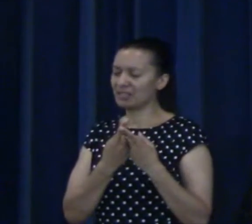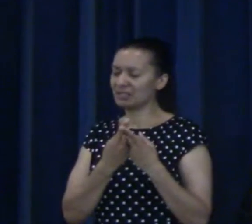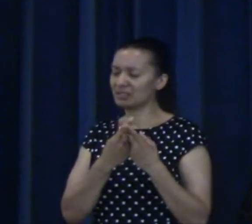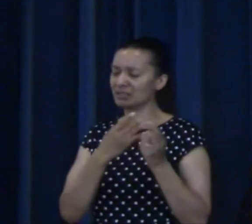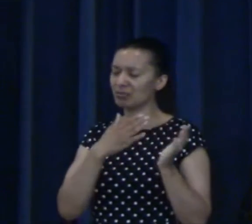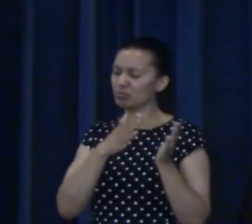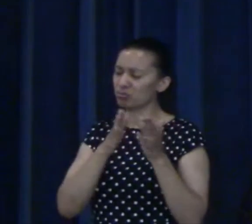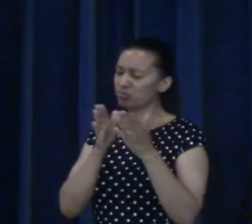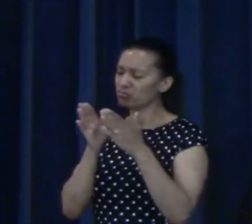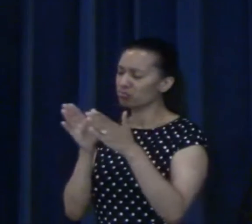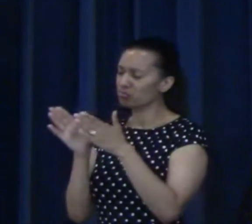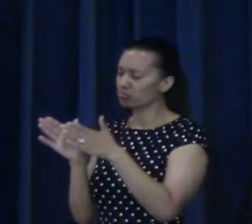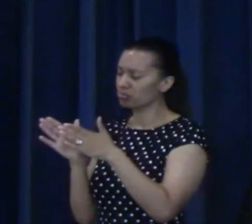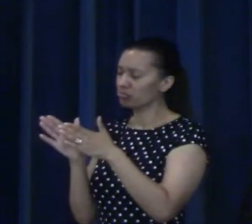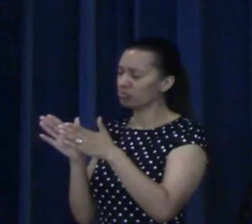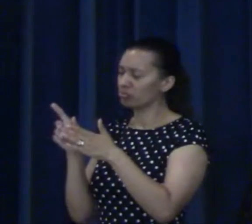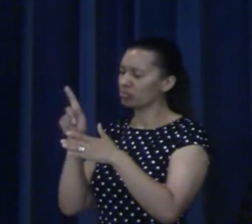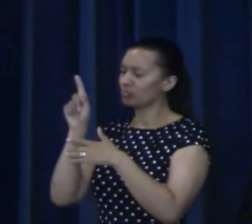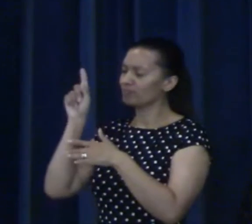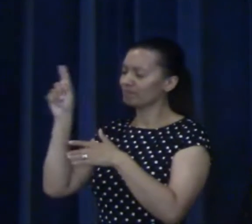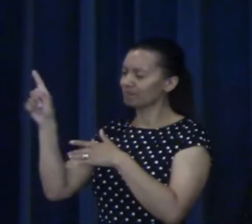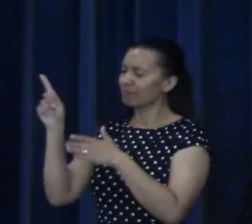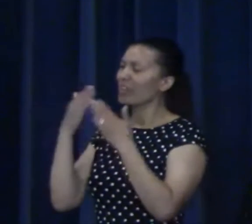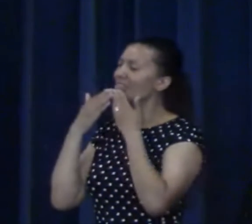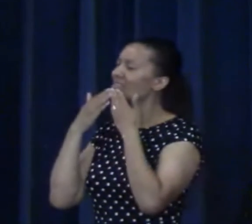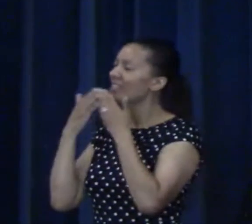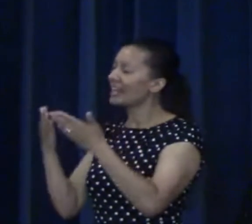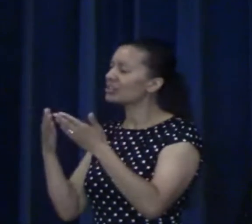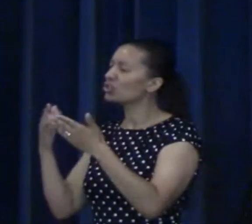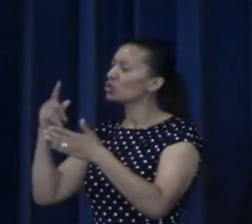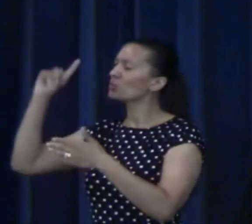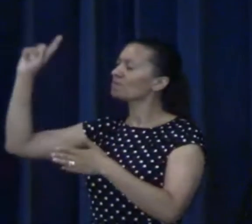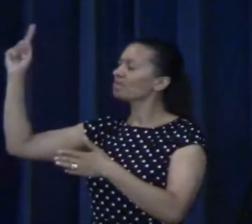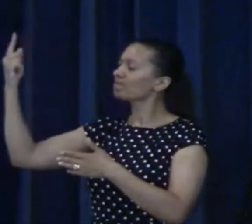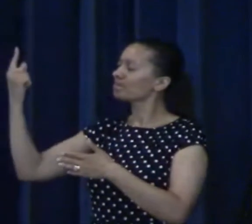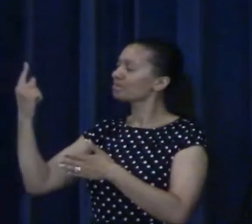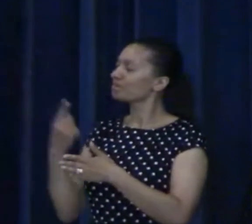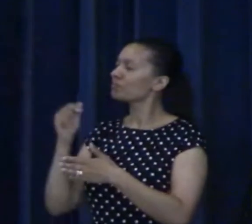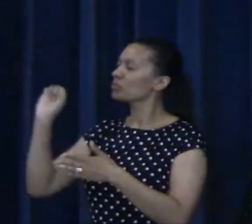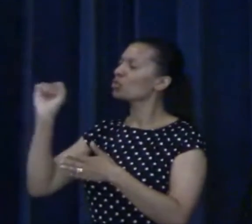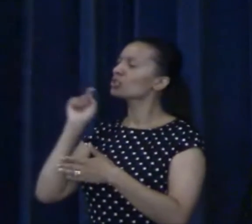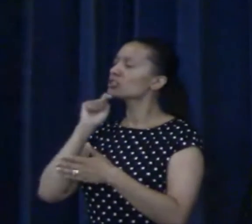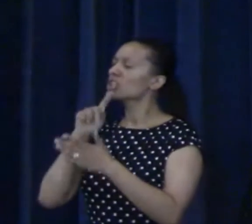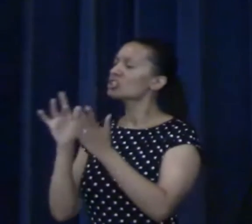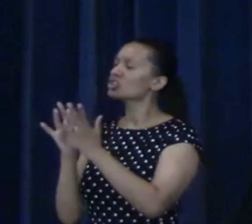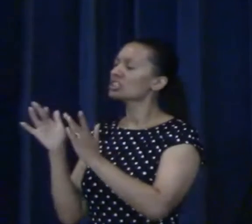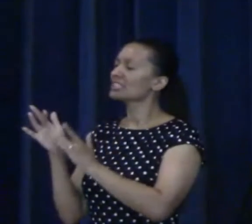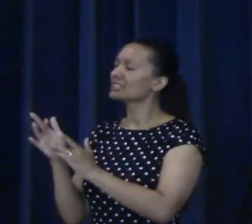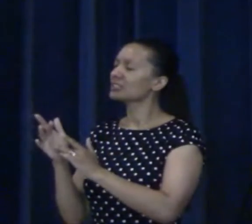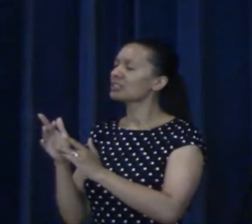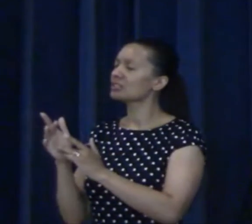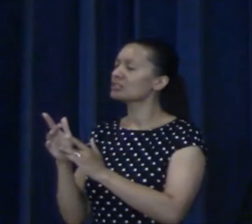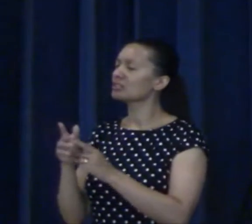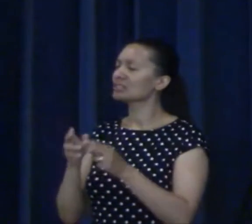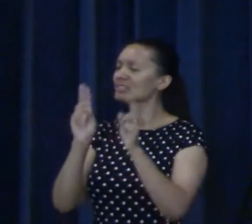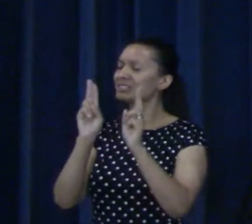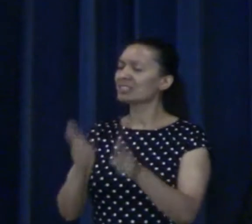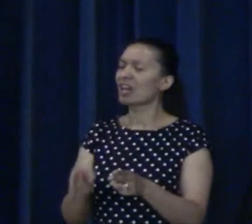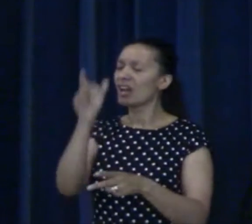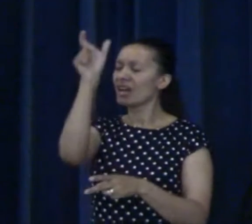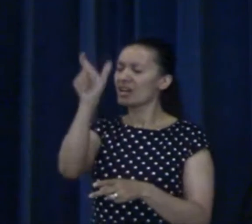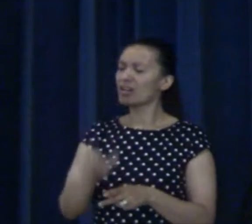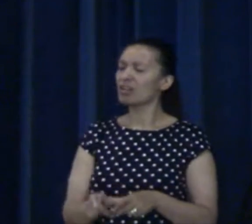Thank you for sending your son Jesus to die on the cross for me. Thank